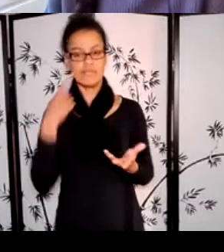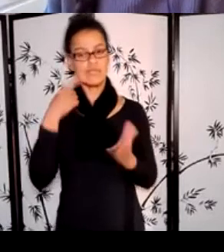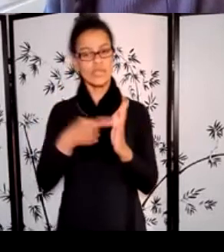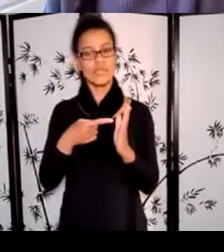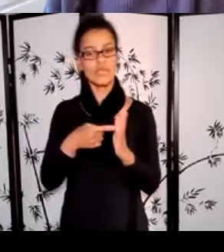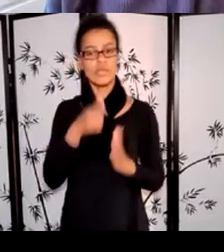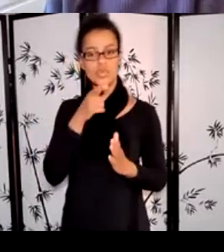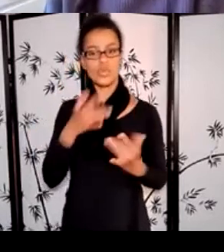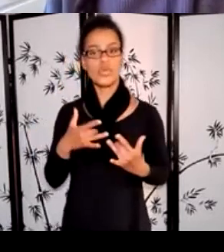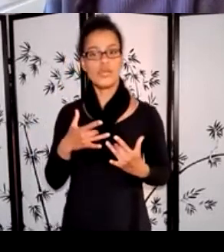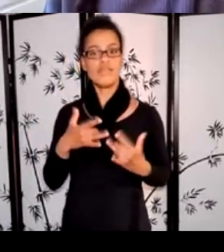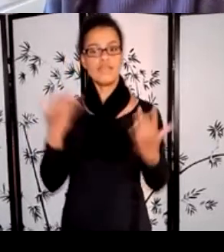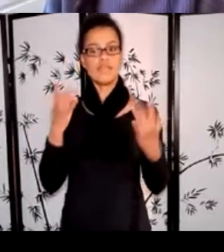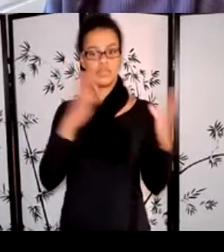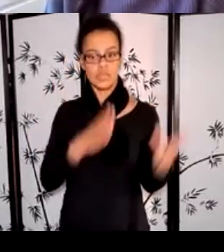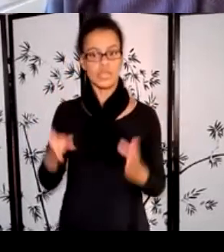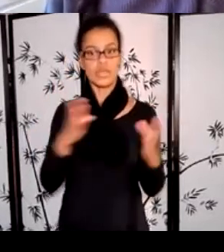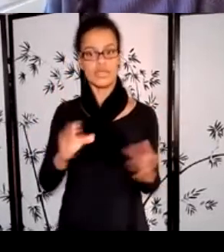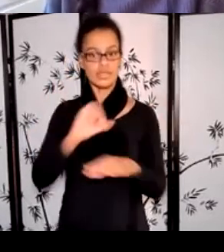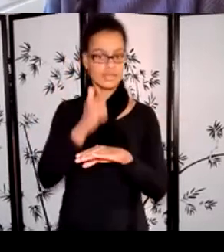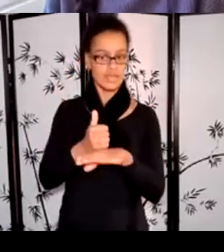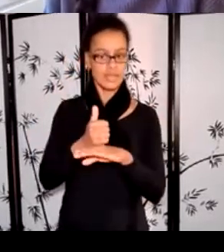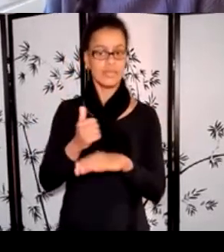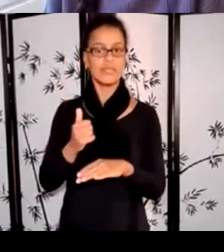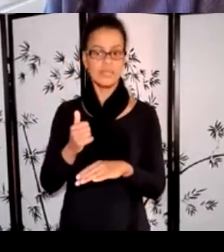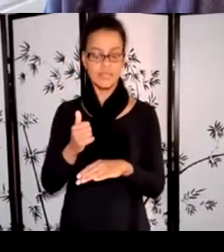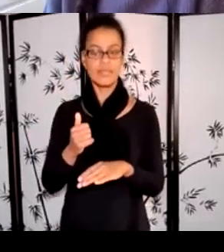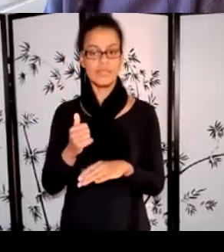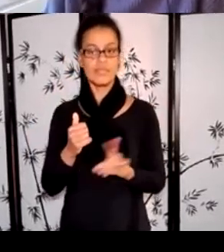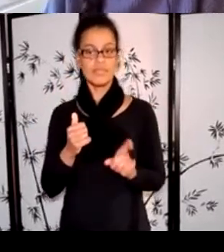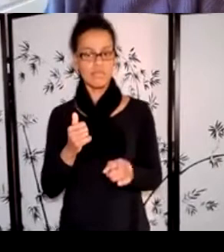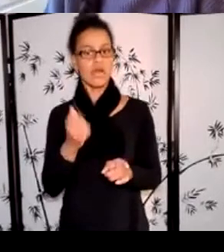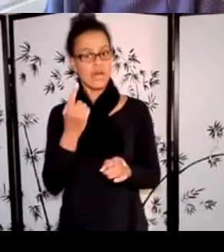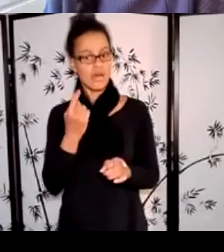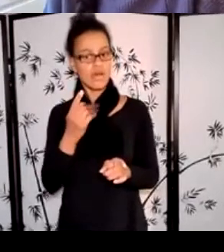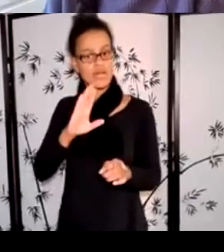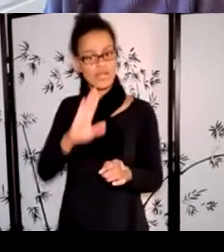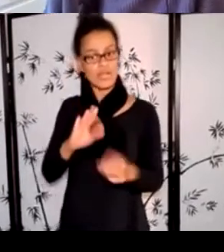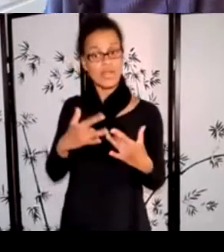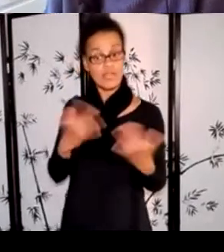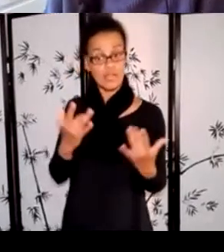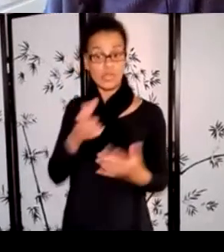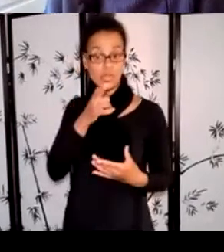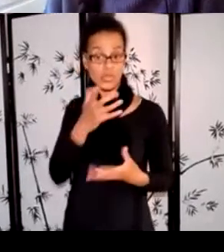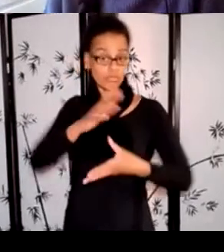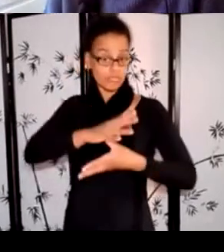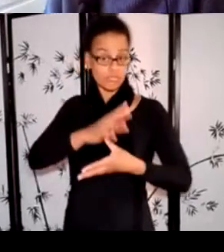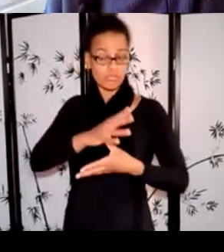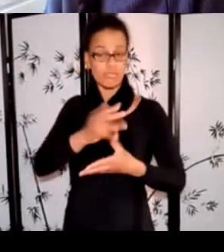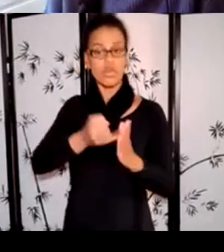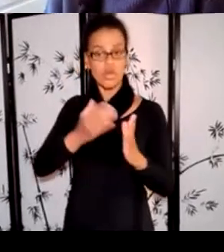as they can demonstrate that artists are core collaborators or participants in the planning, development, and implementation of the project.